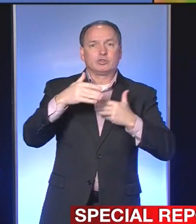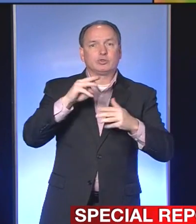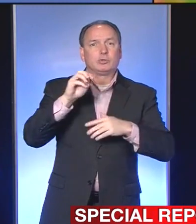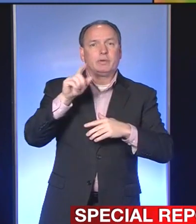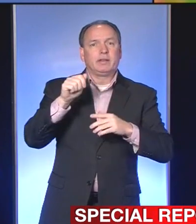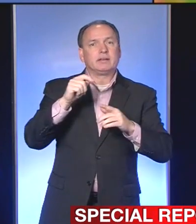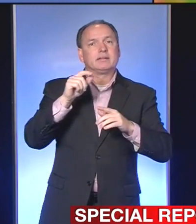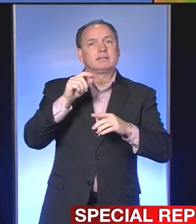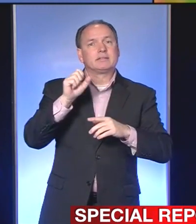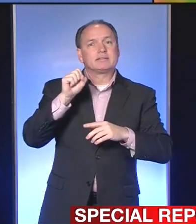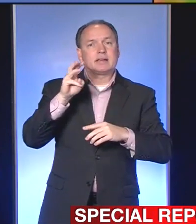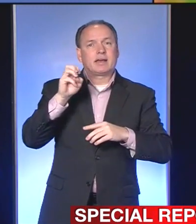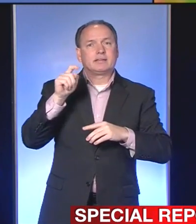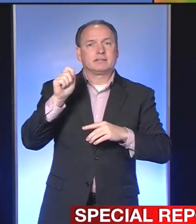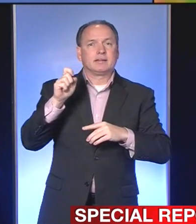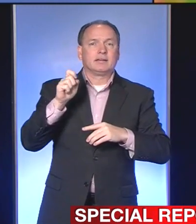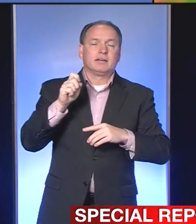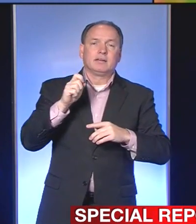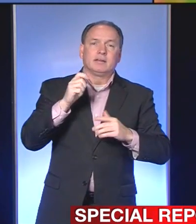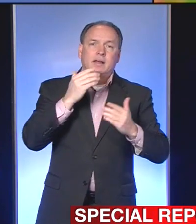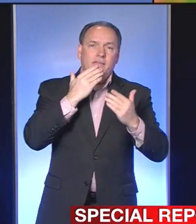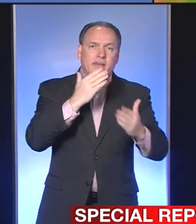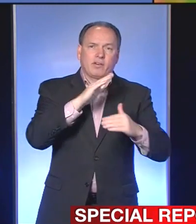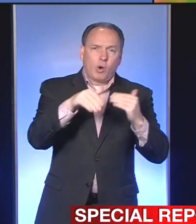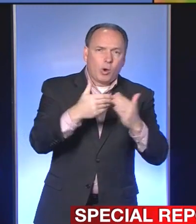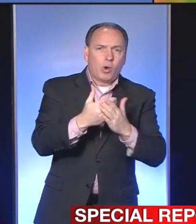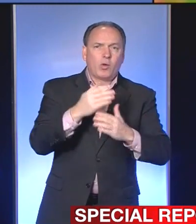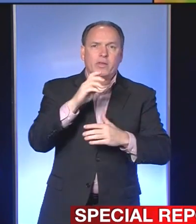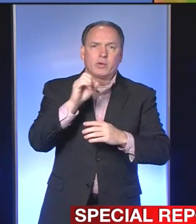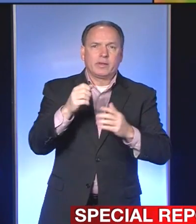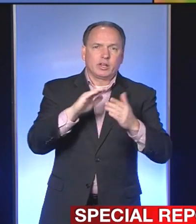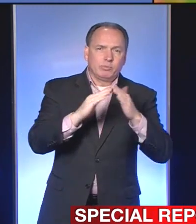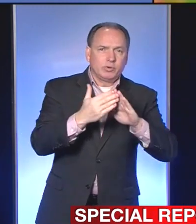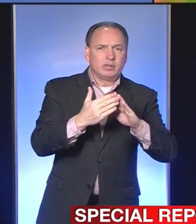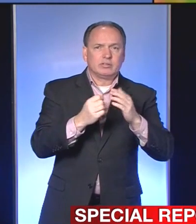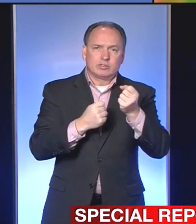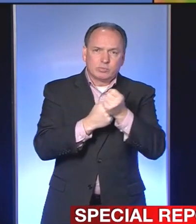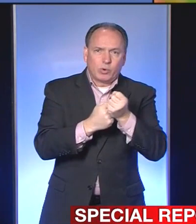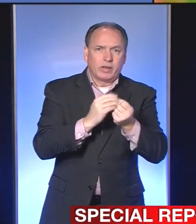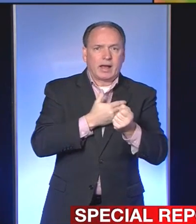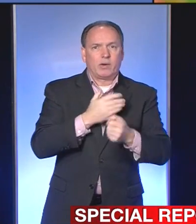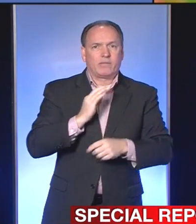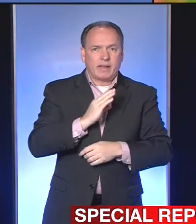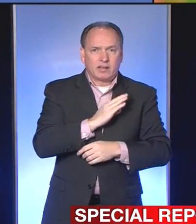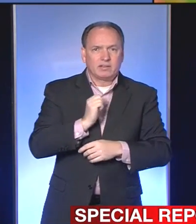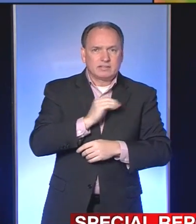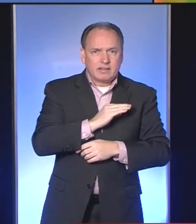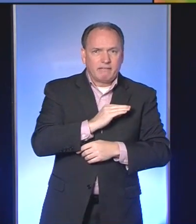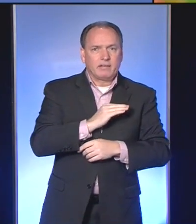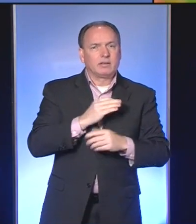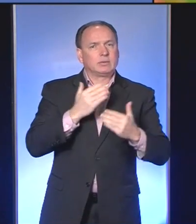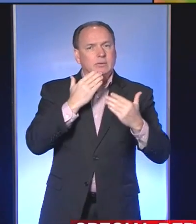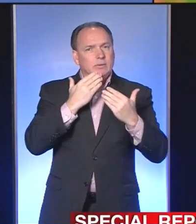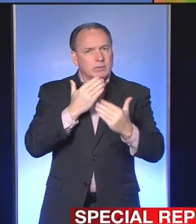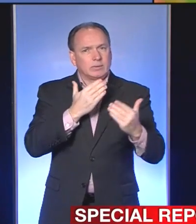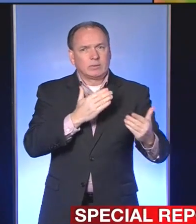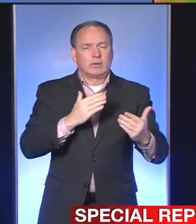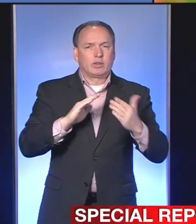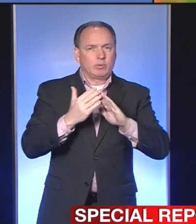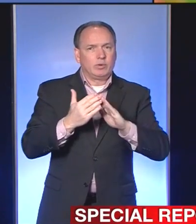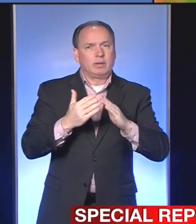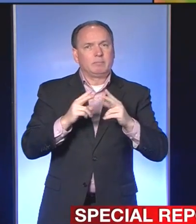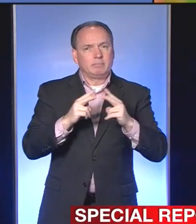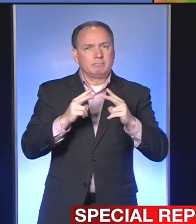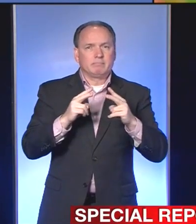Again, we thank the entire Erie community. The amount of support shown to our faculty and members of the community means the world to us.